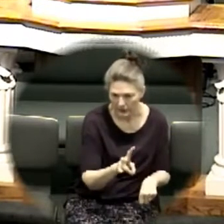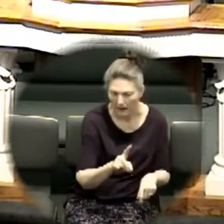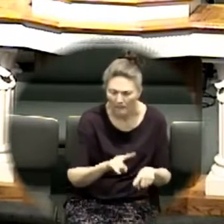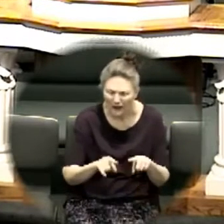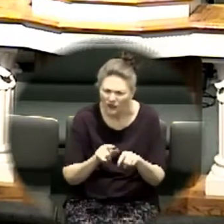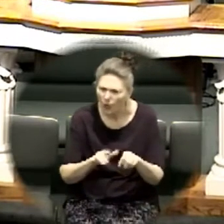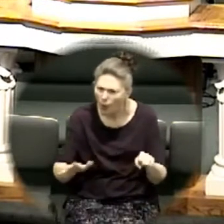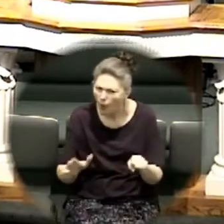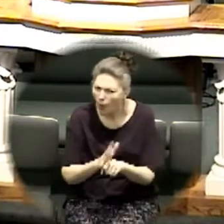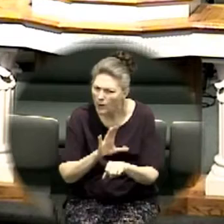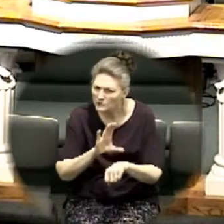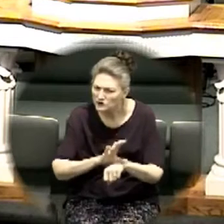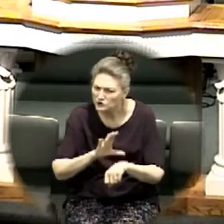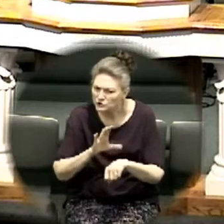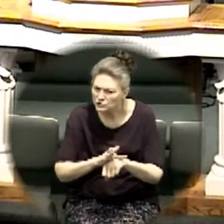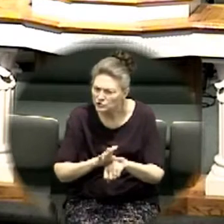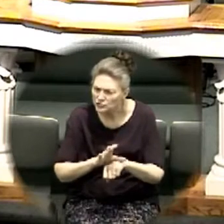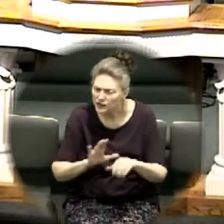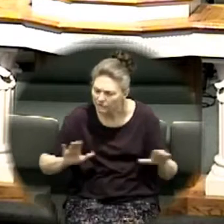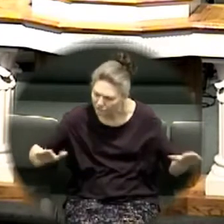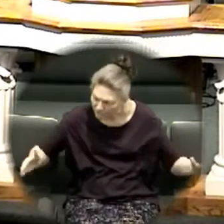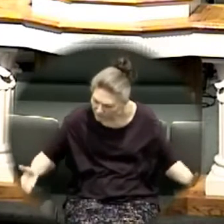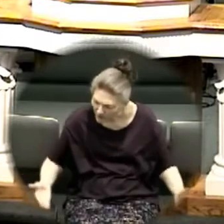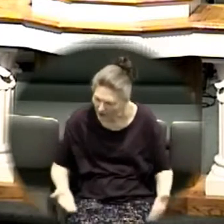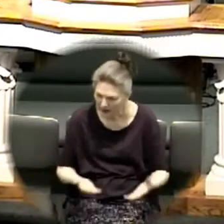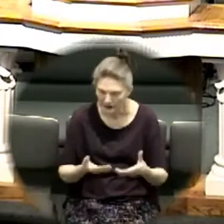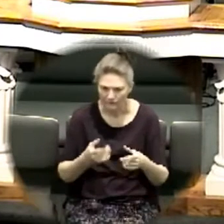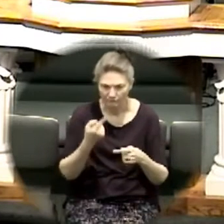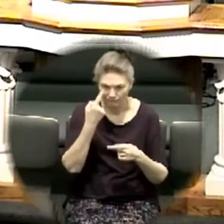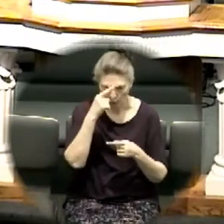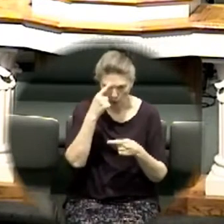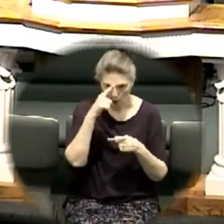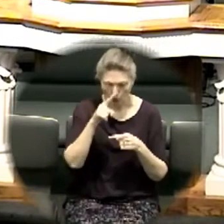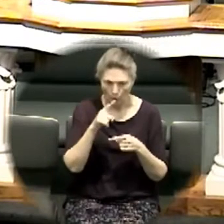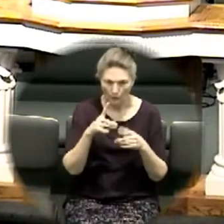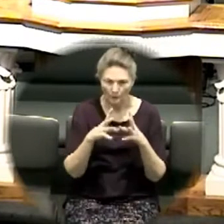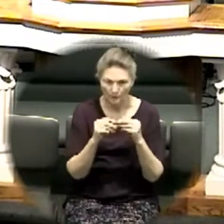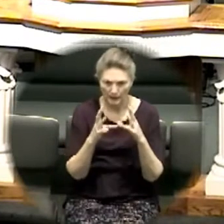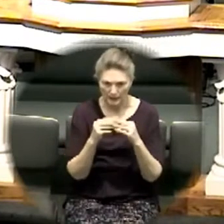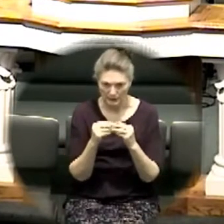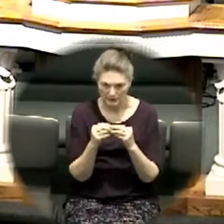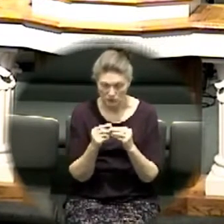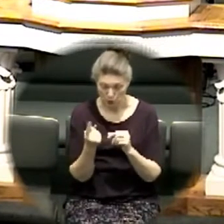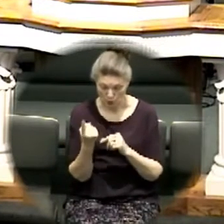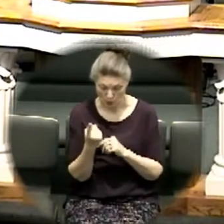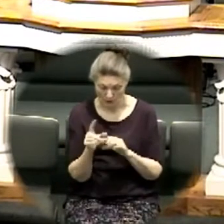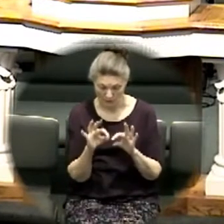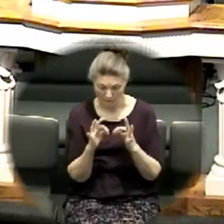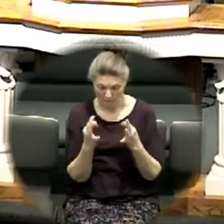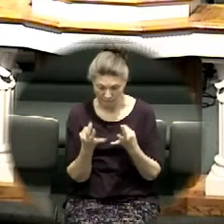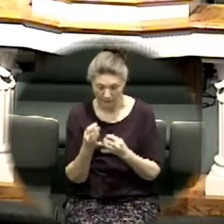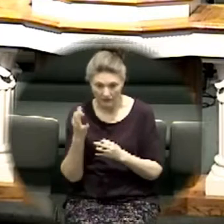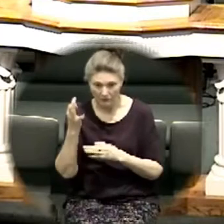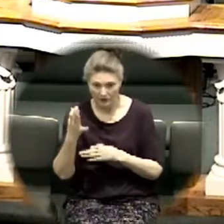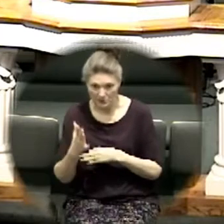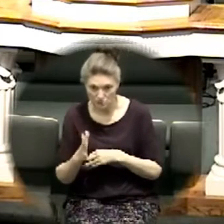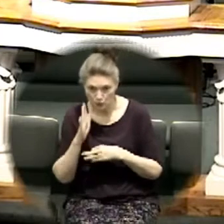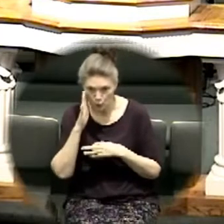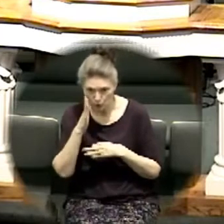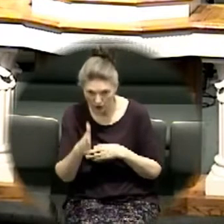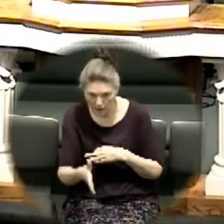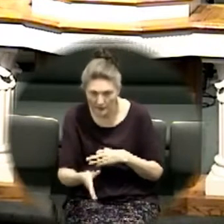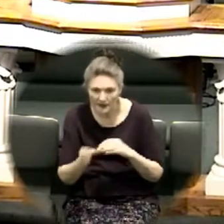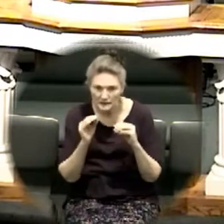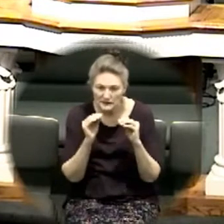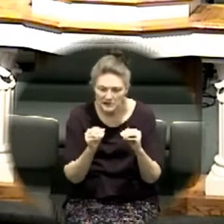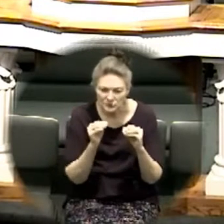family pastors will be ministering uh a devotional inspiration to the church